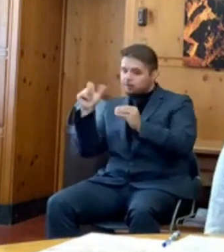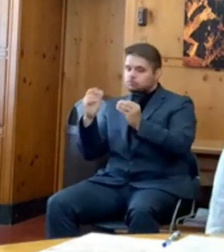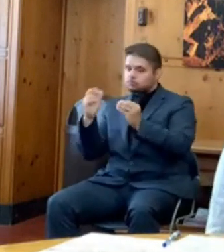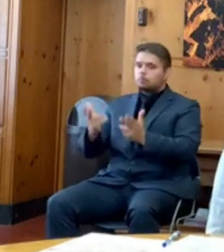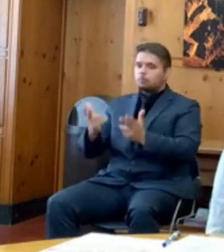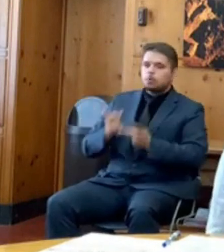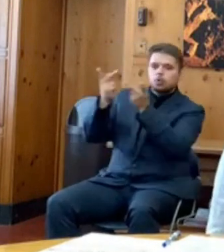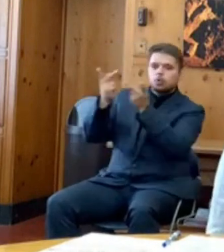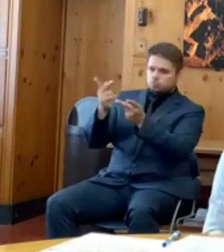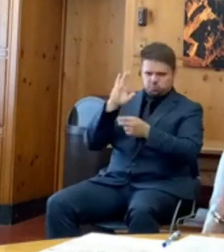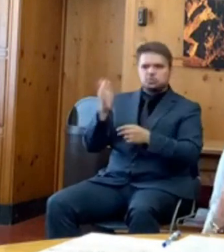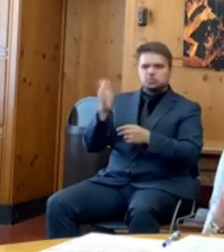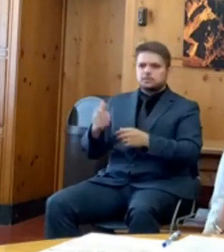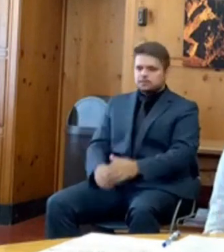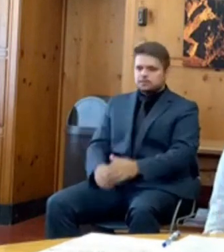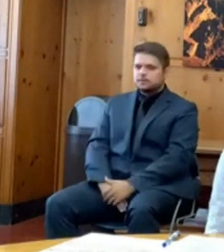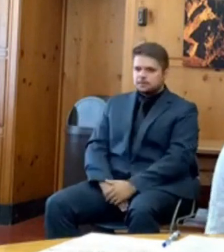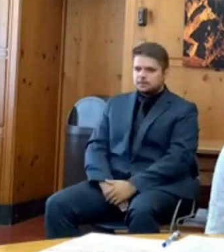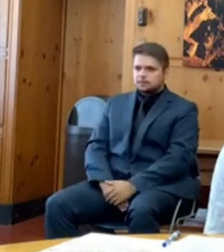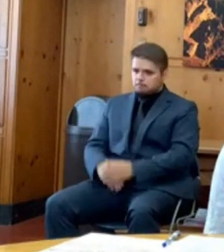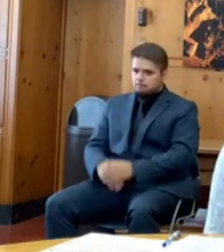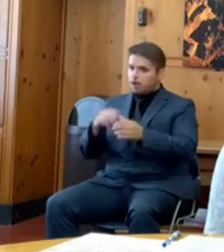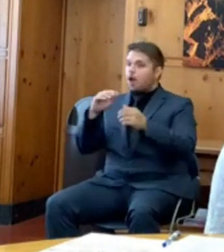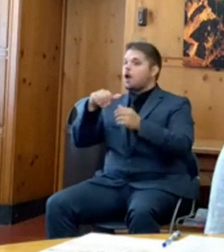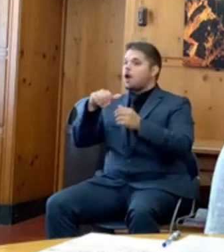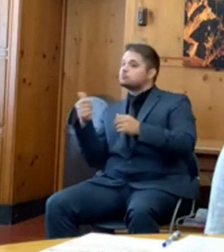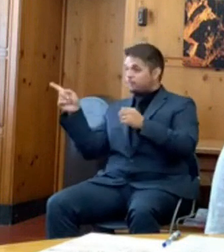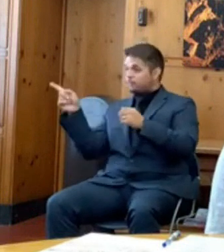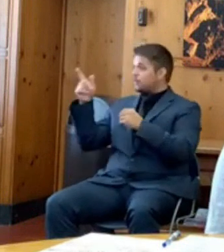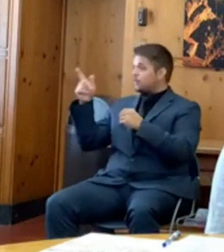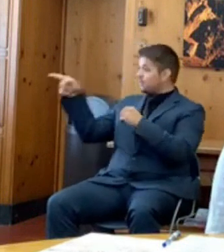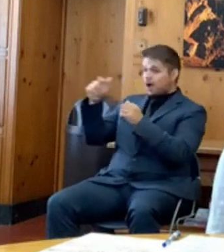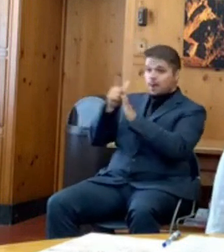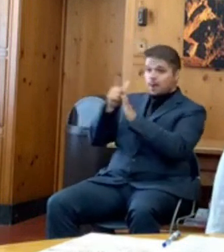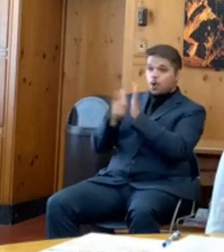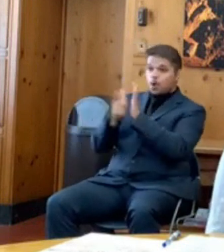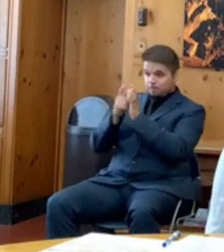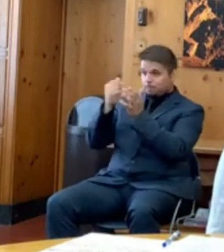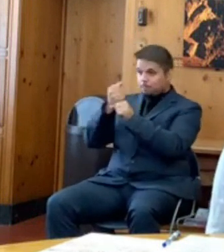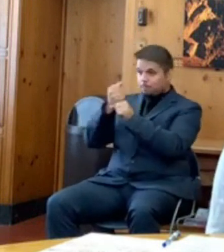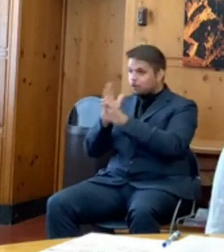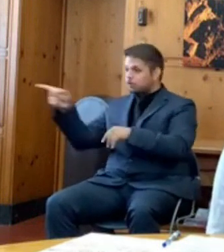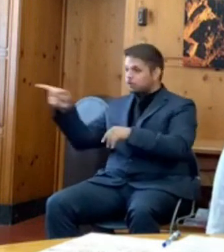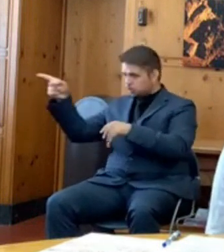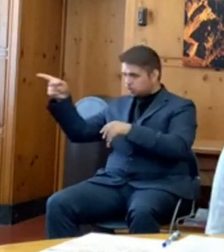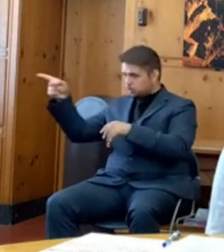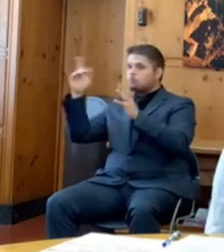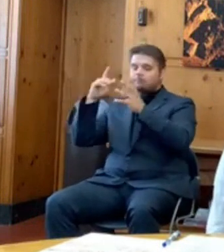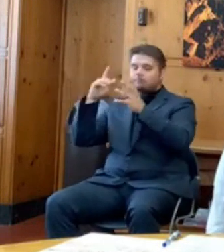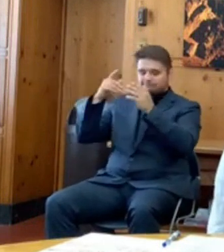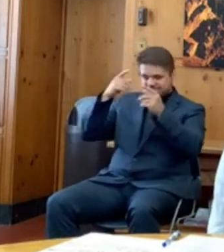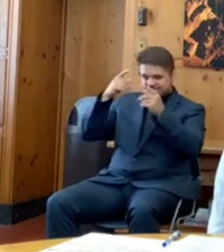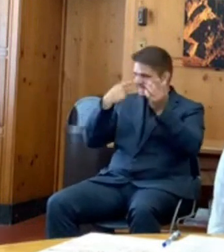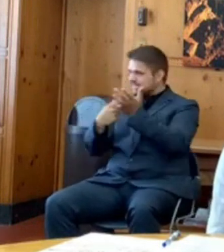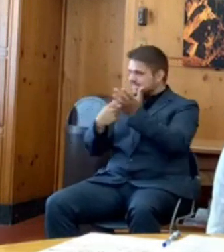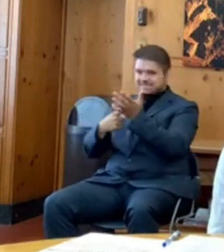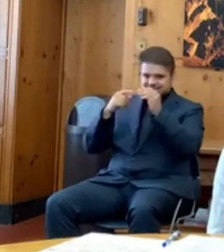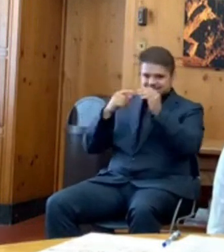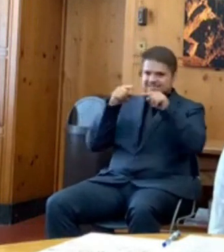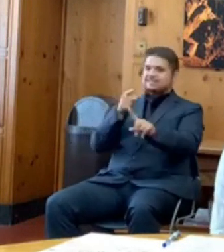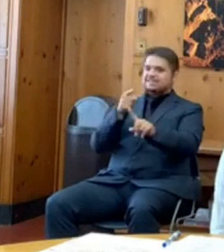lawmakers passed two bills to help unemployed or agonians. Senate Bill 1703,